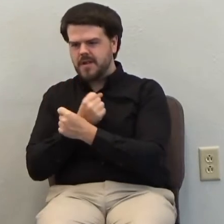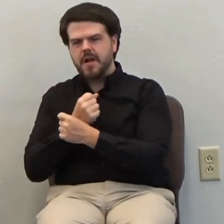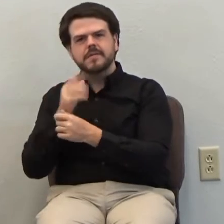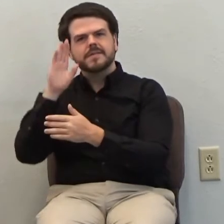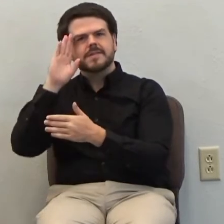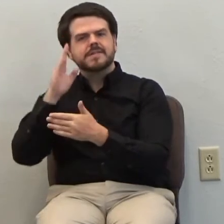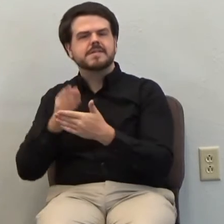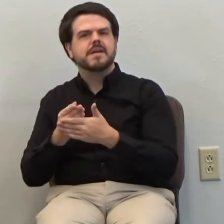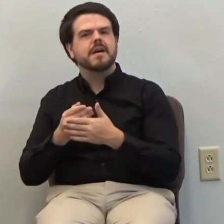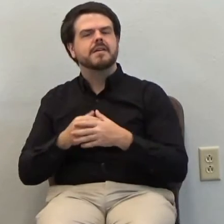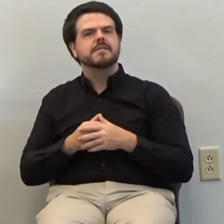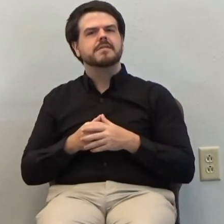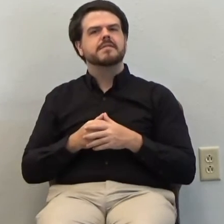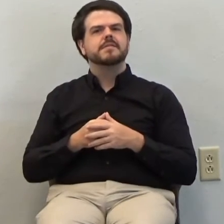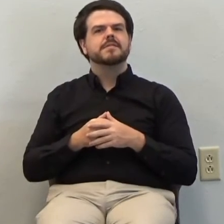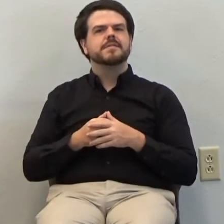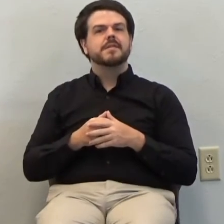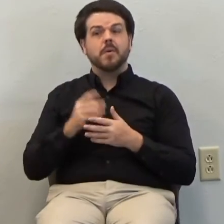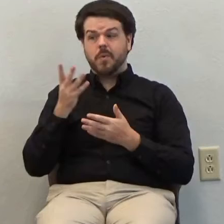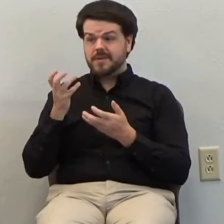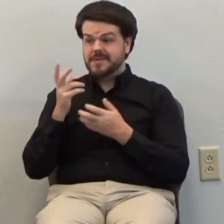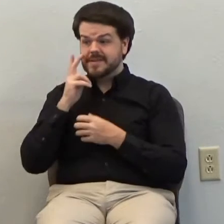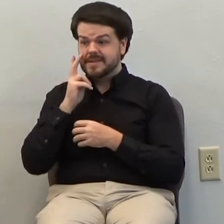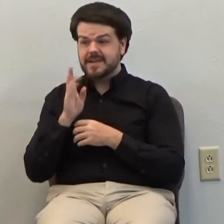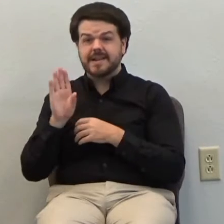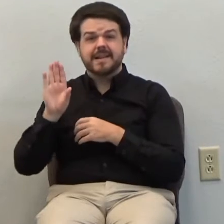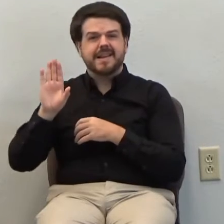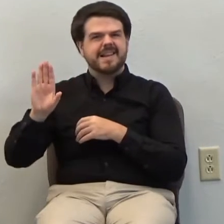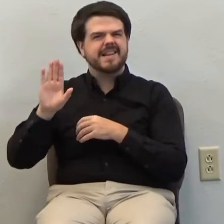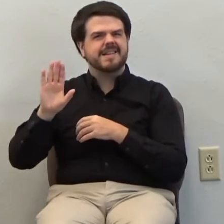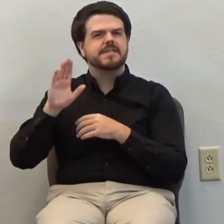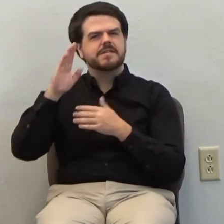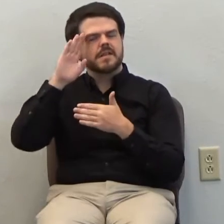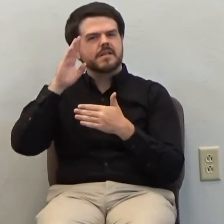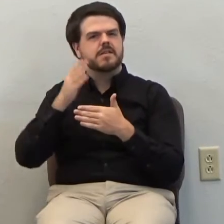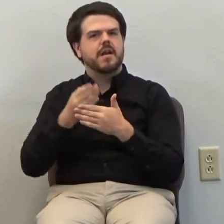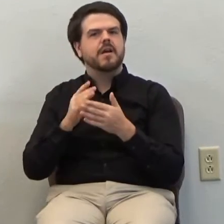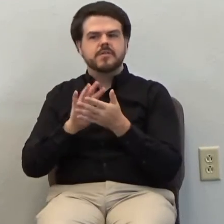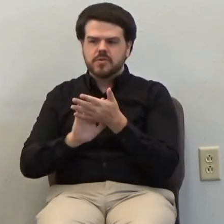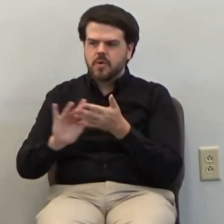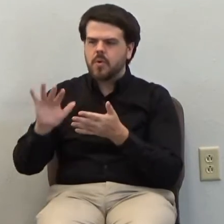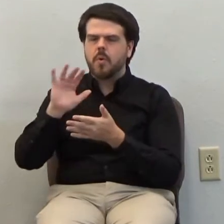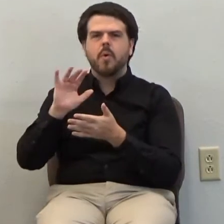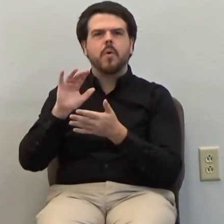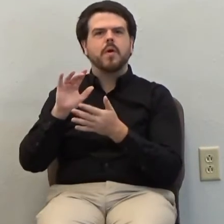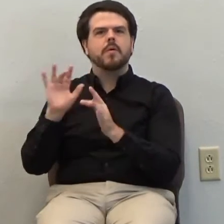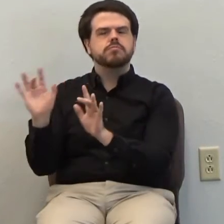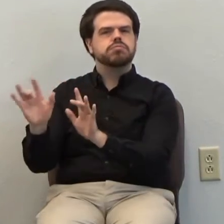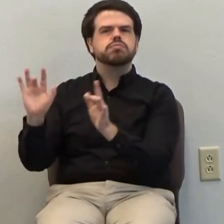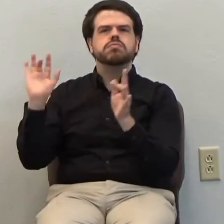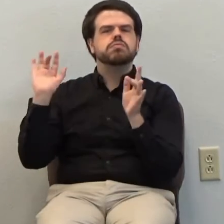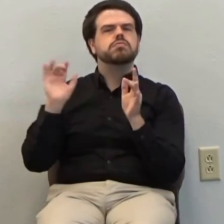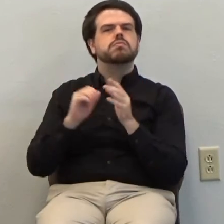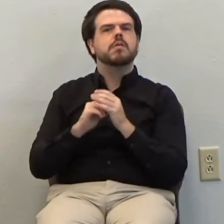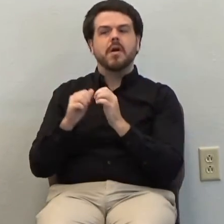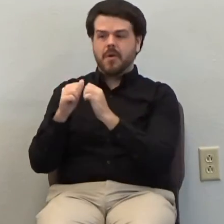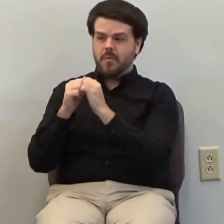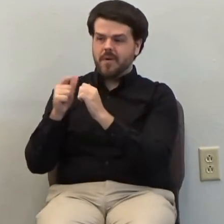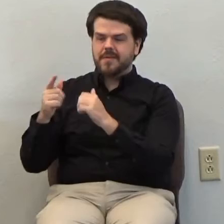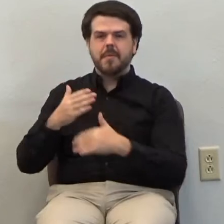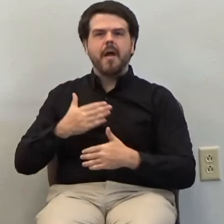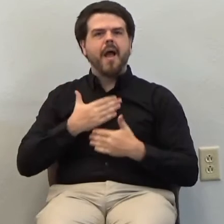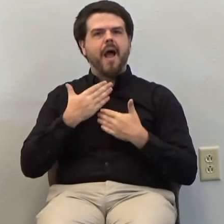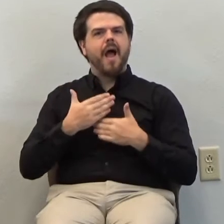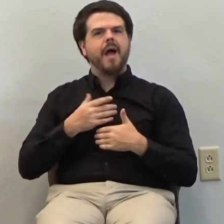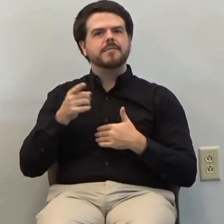and He wants to see His Son's glory. He wants to, He wants just to be so happy with His Son, so be so